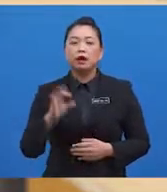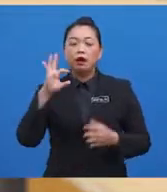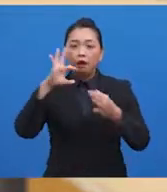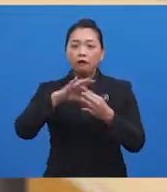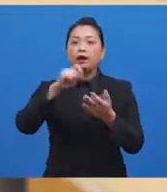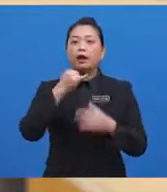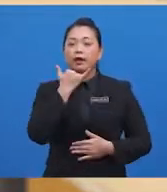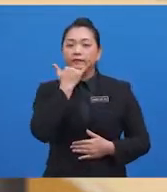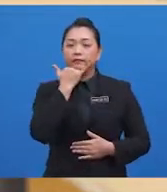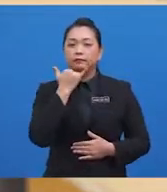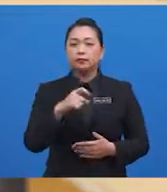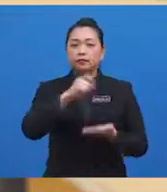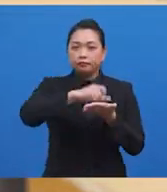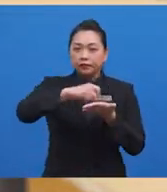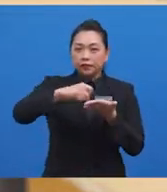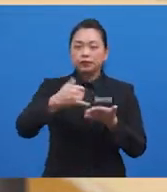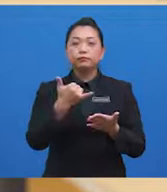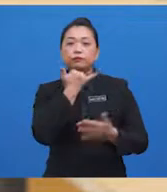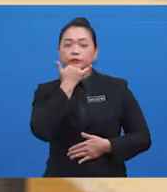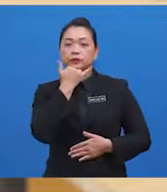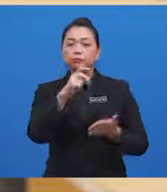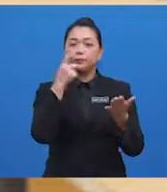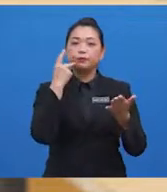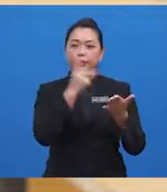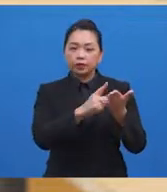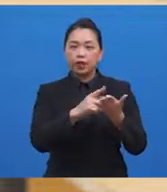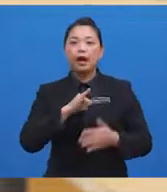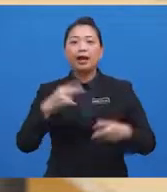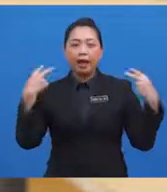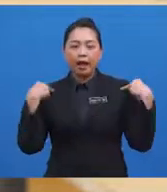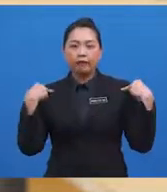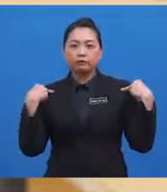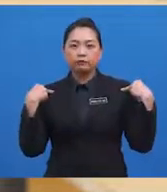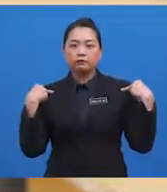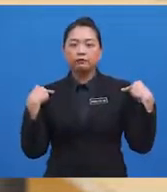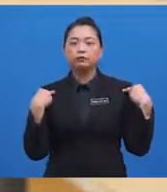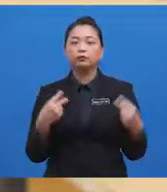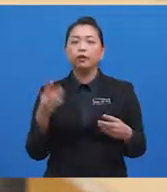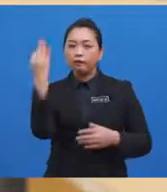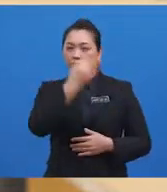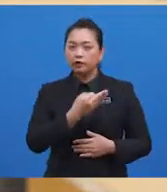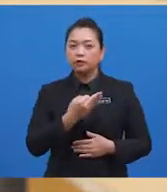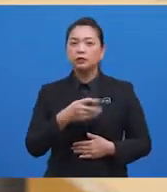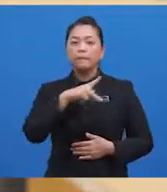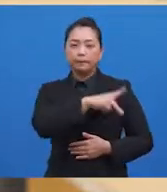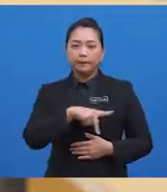written improper prescriptions, but I had to cope with the personal humiliation of a fall from grace.